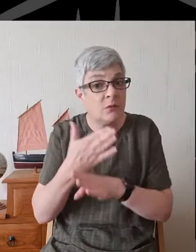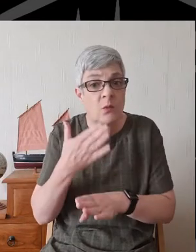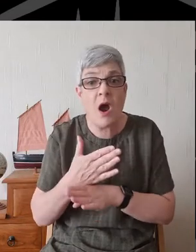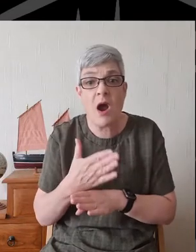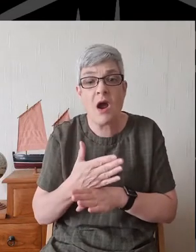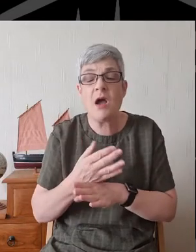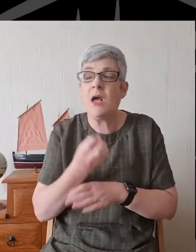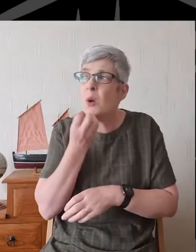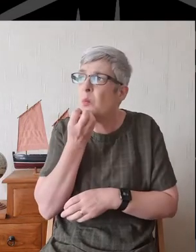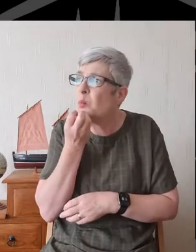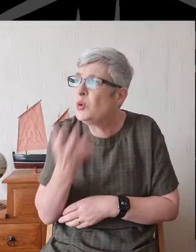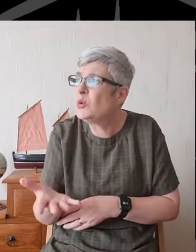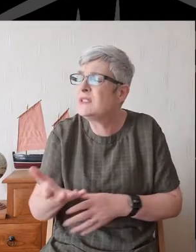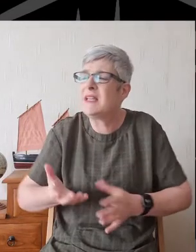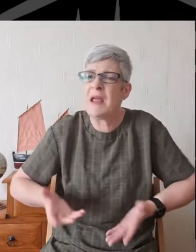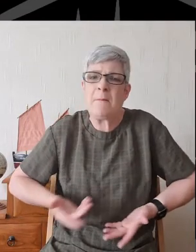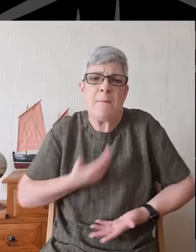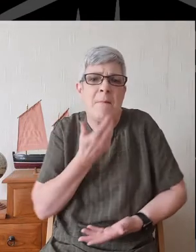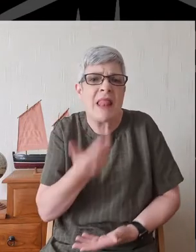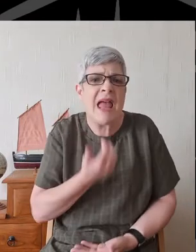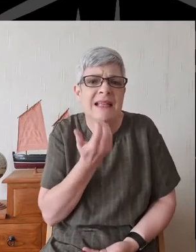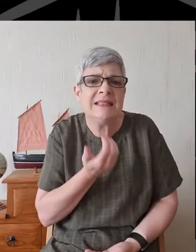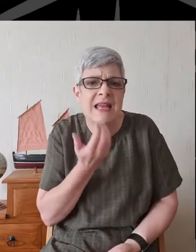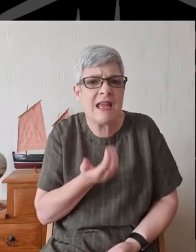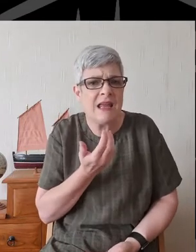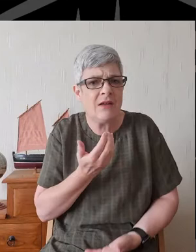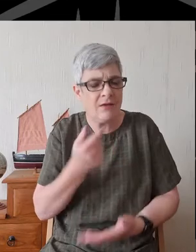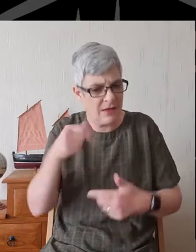beauty and bounty of the world.